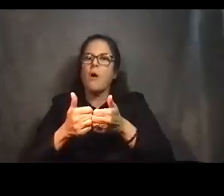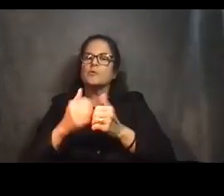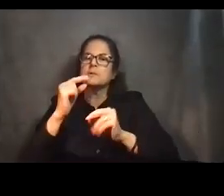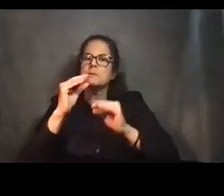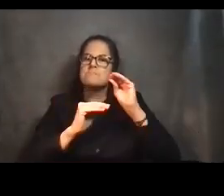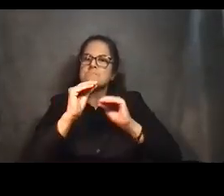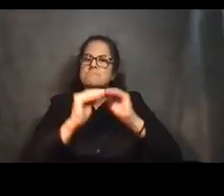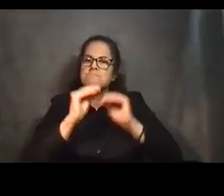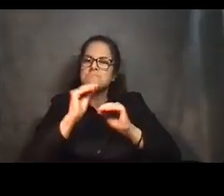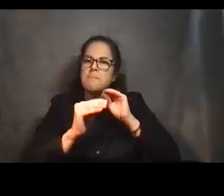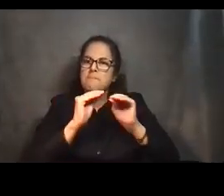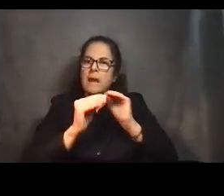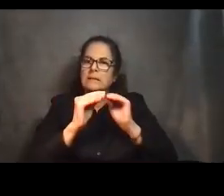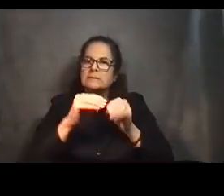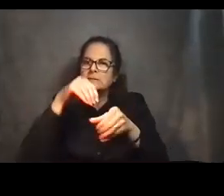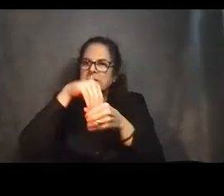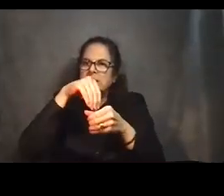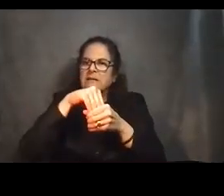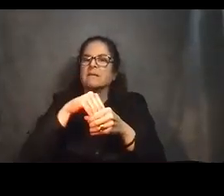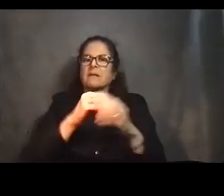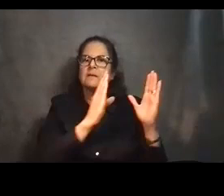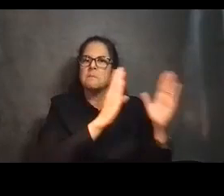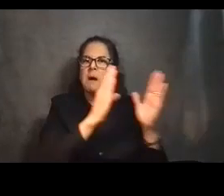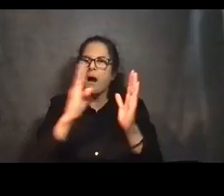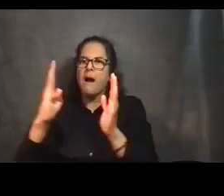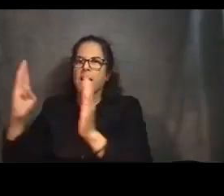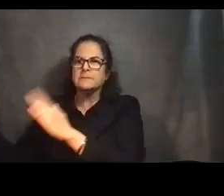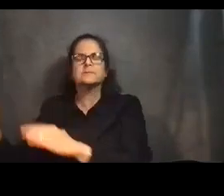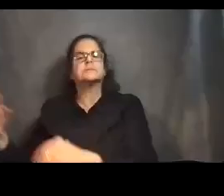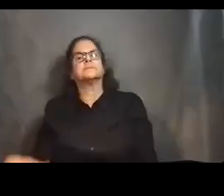segmental box structure. Next slide, please.